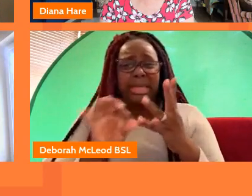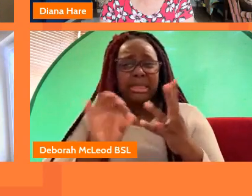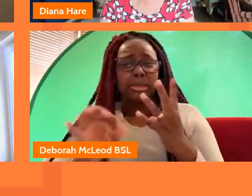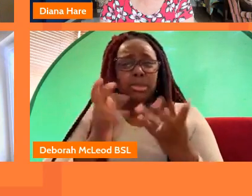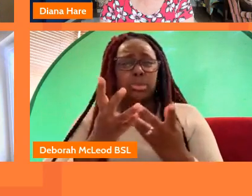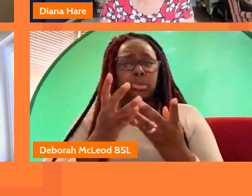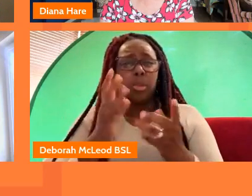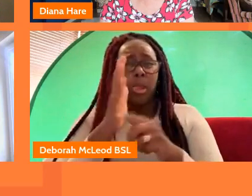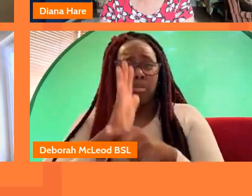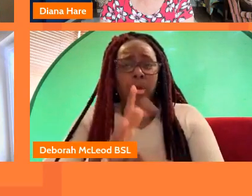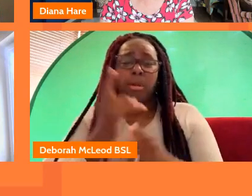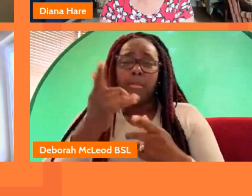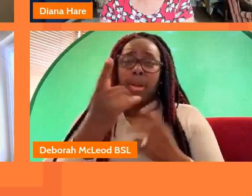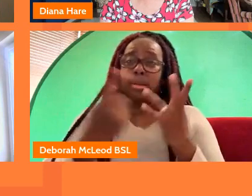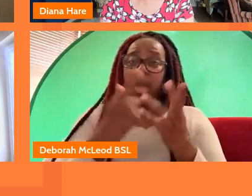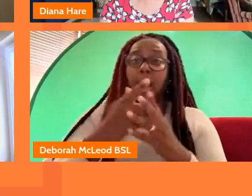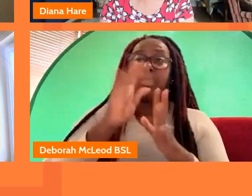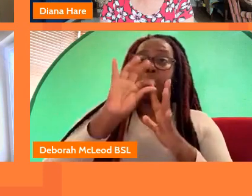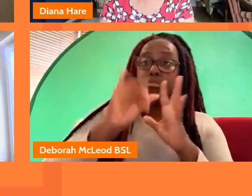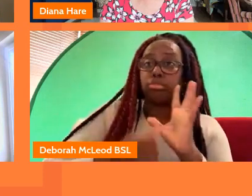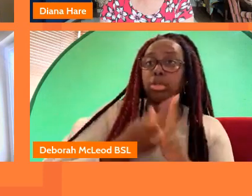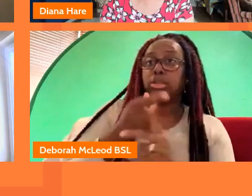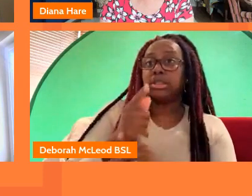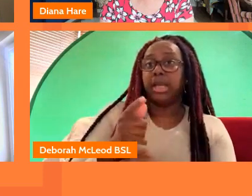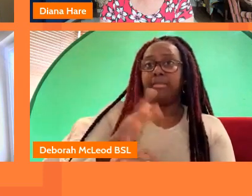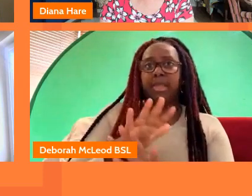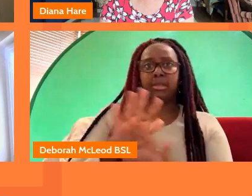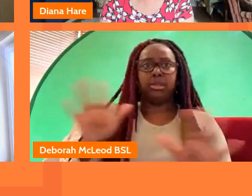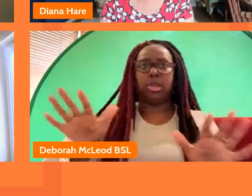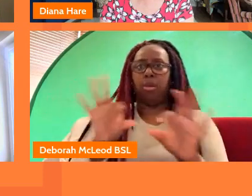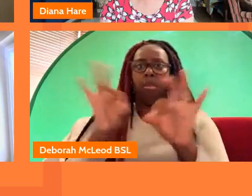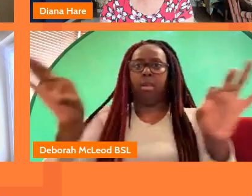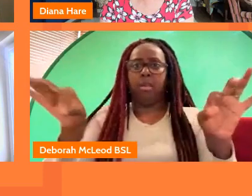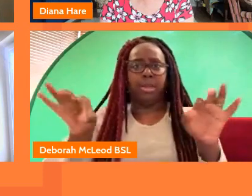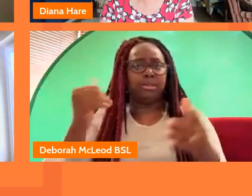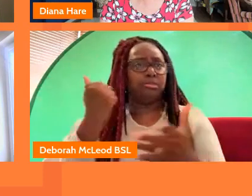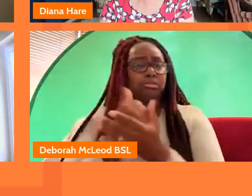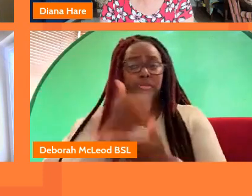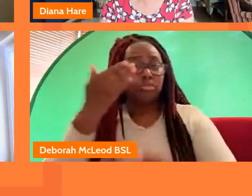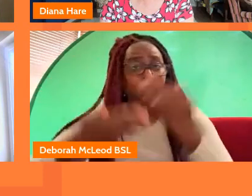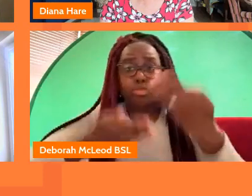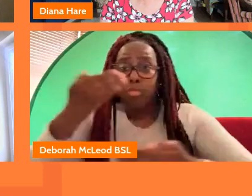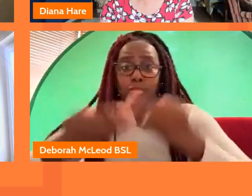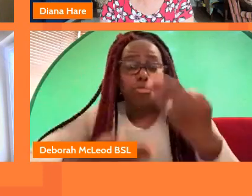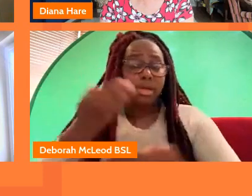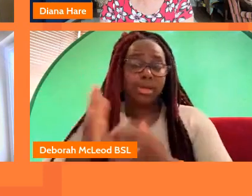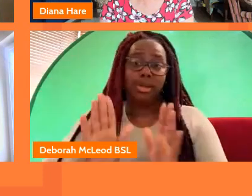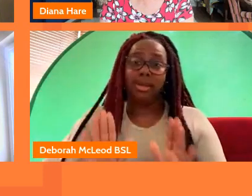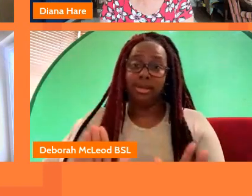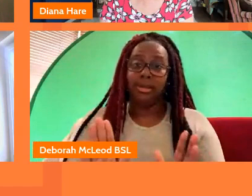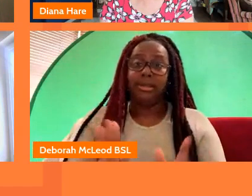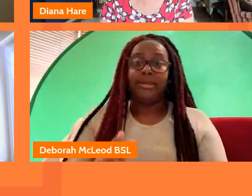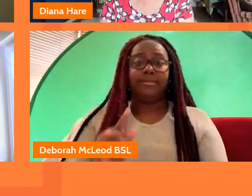think through those other schemes you get people to tell because there's sort of no parameters apart from great storytelling so i think that's what's always wonderful